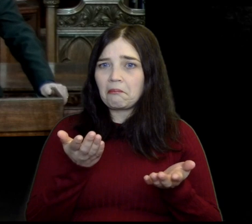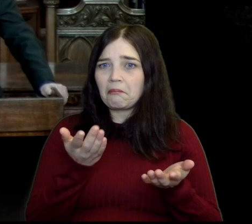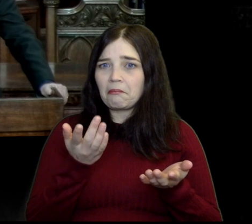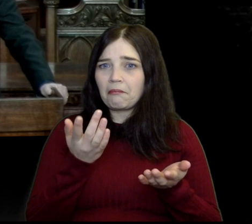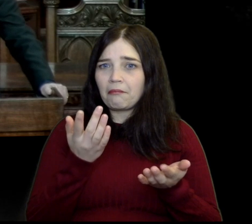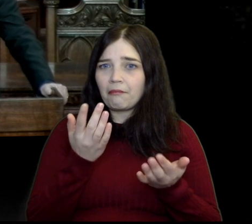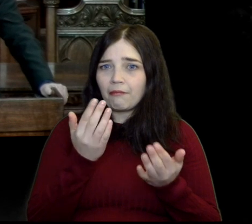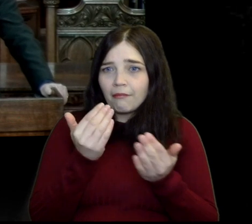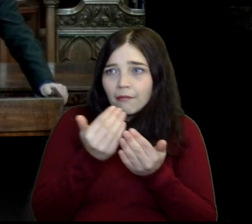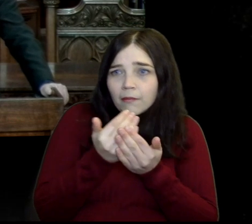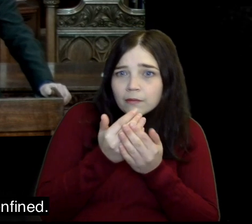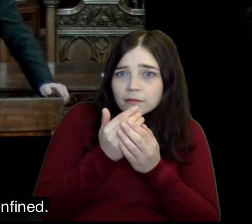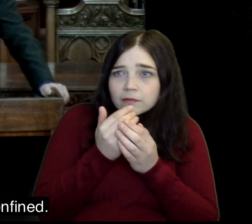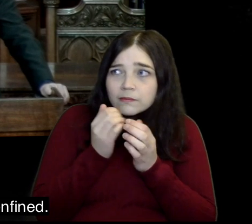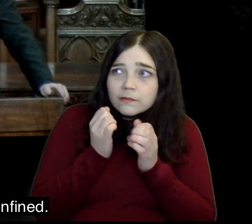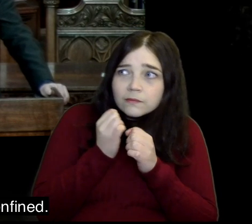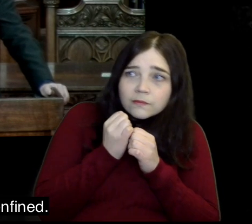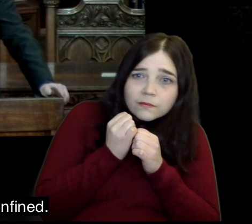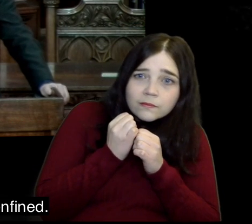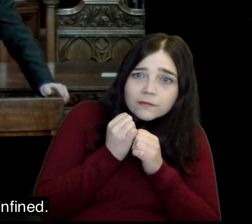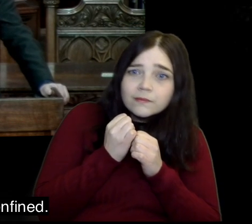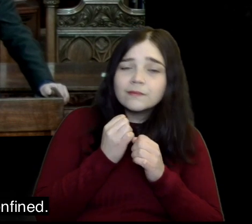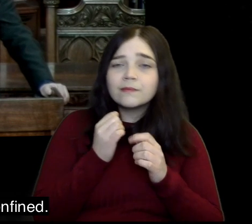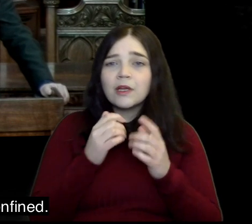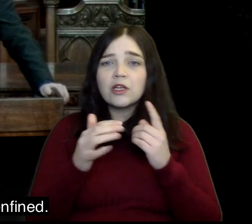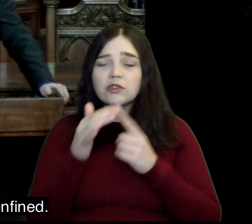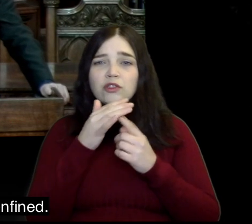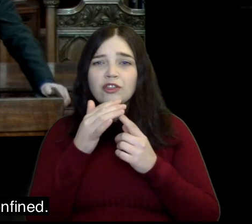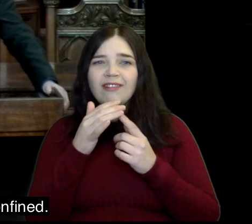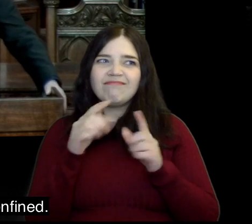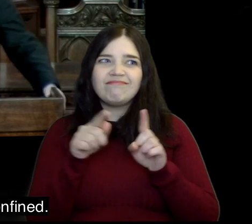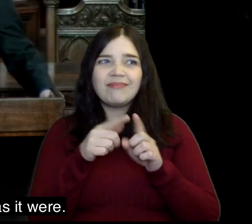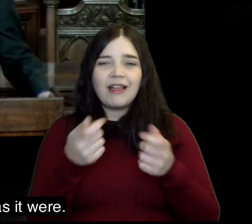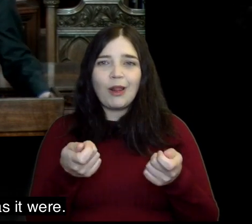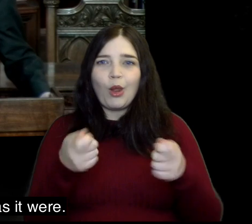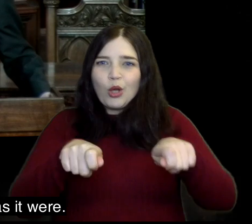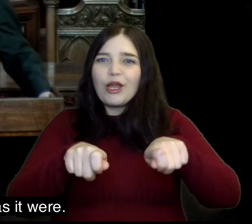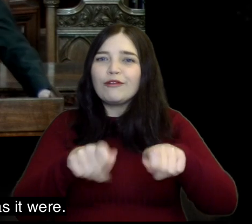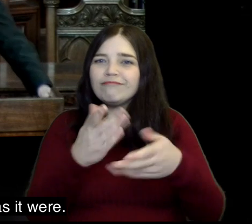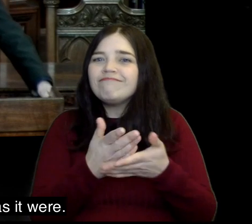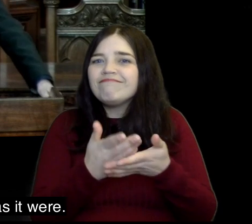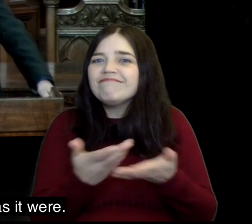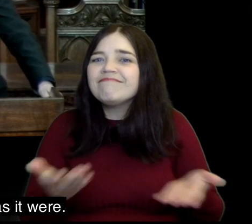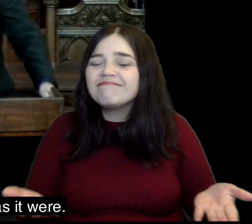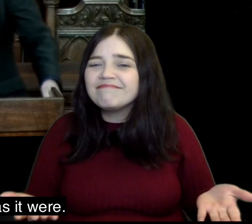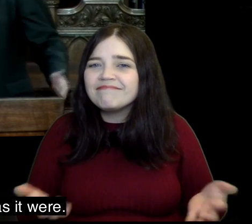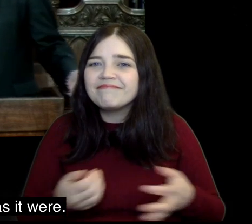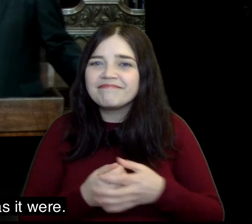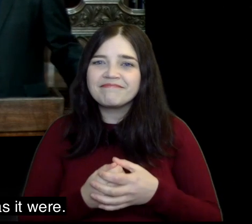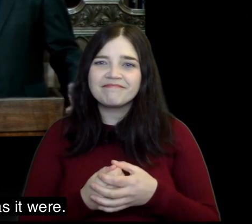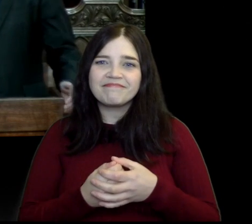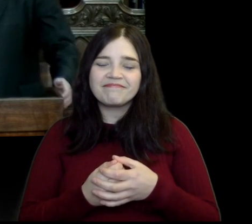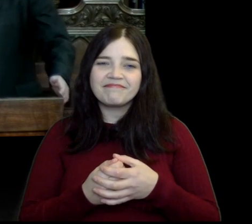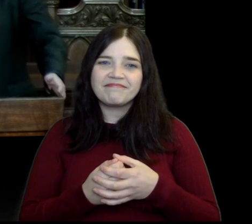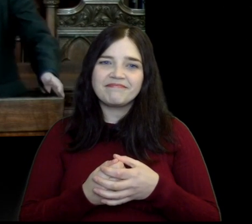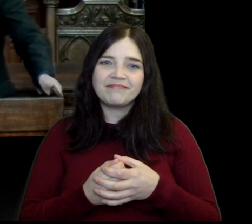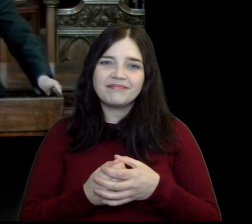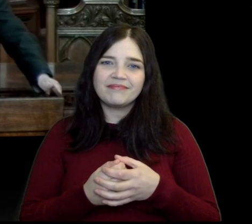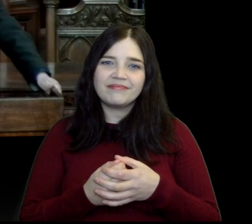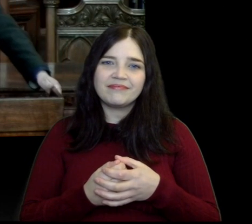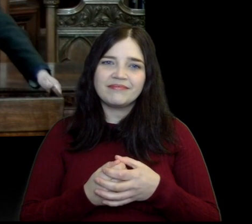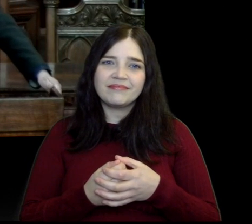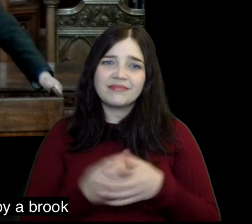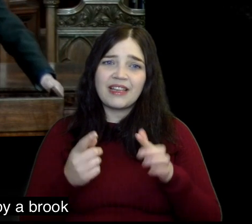hiding Elijah socially confined Elijah in lockdown as it were